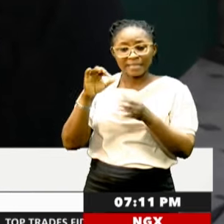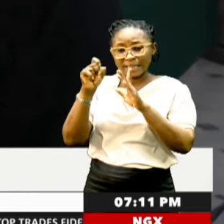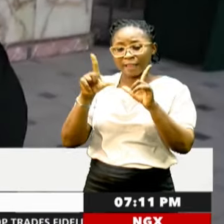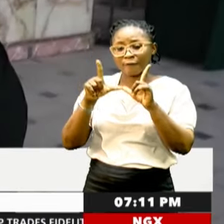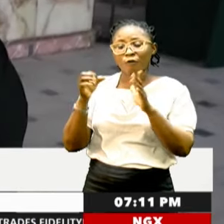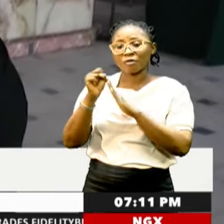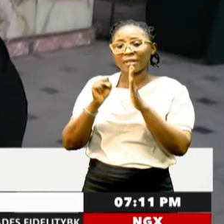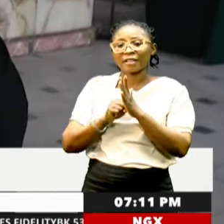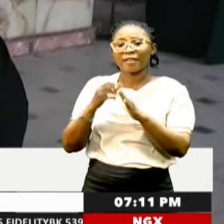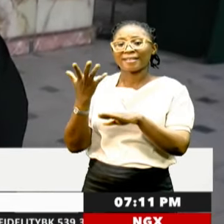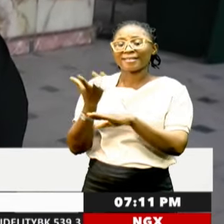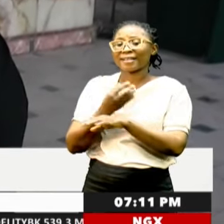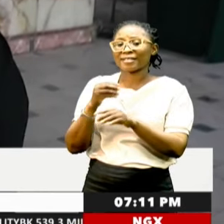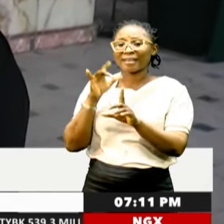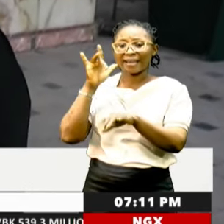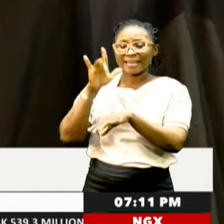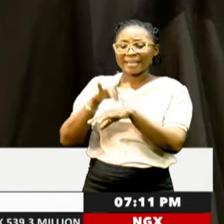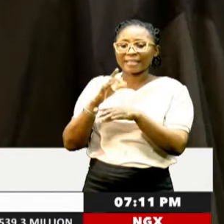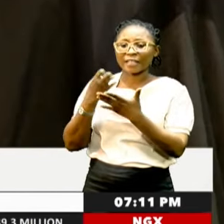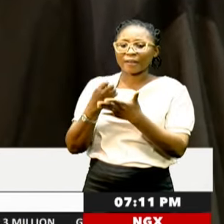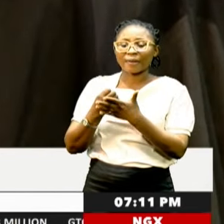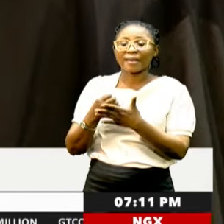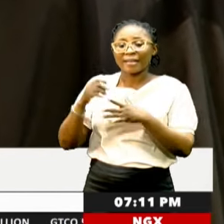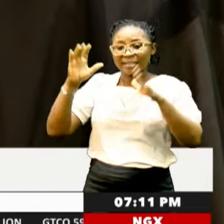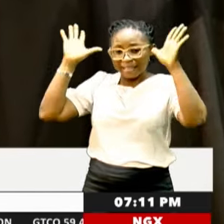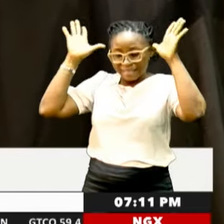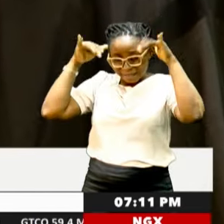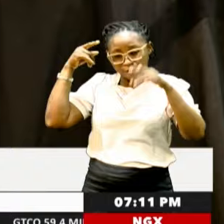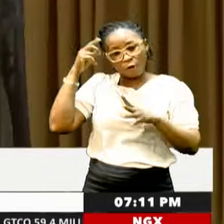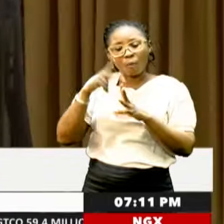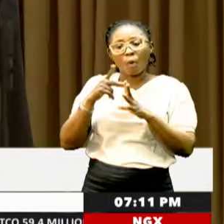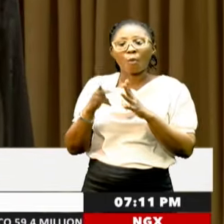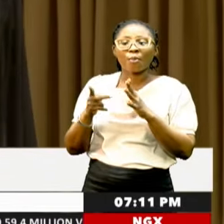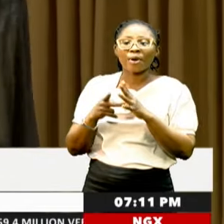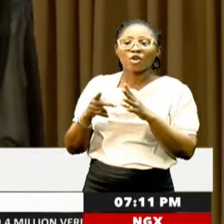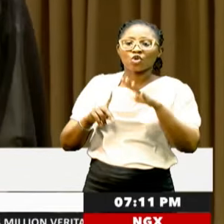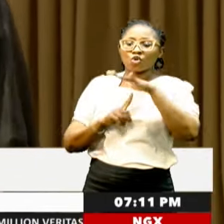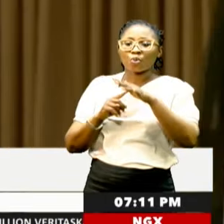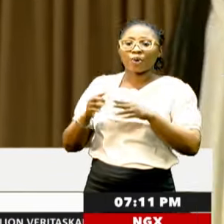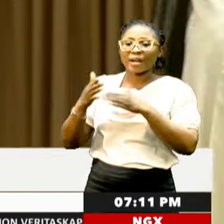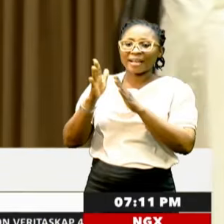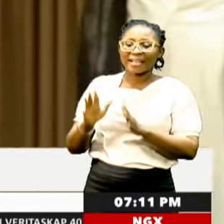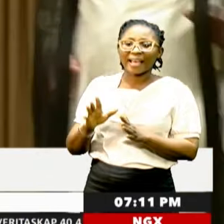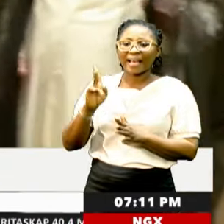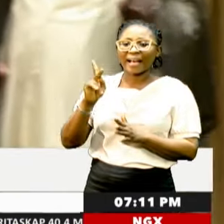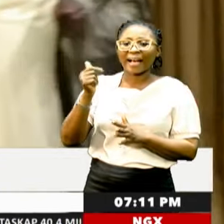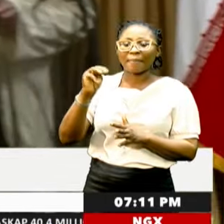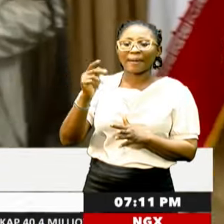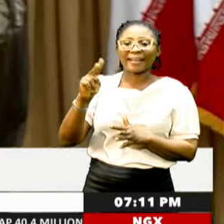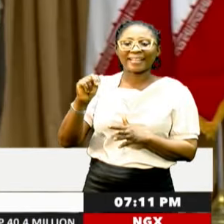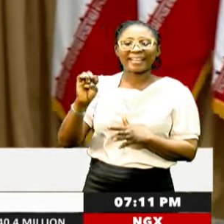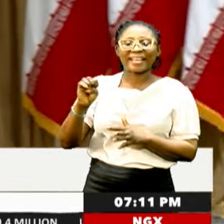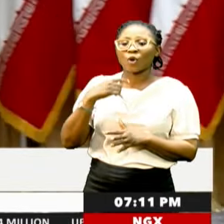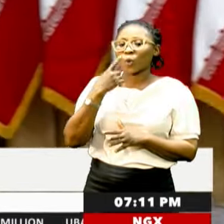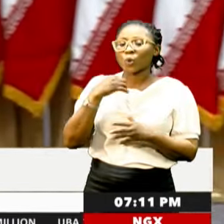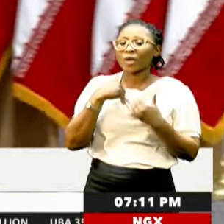country's sanctions-hit economy. The Islamic Republic's supreme leader, Ayatollah Ali Khamenei, who has final